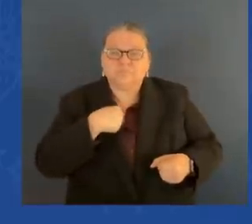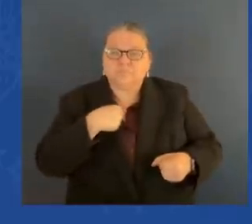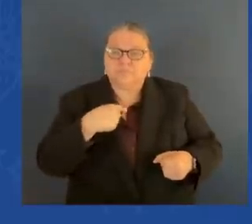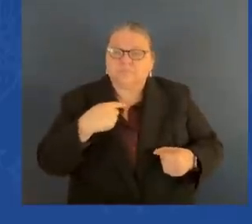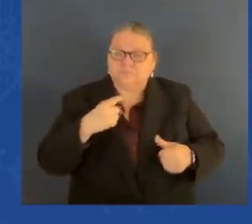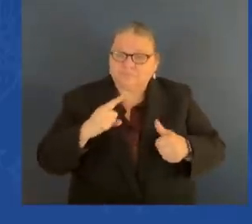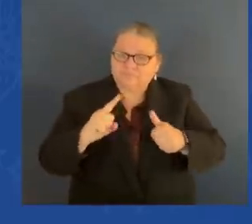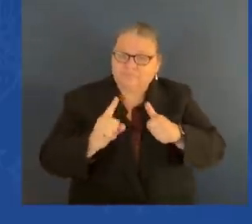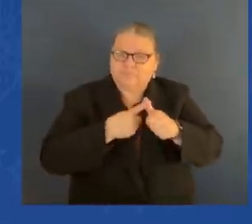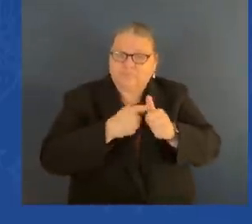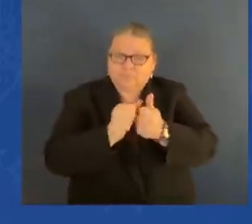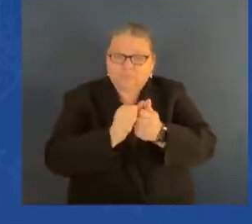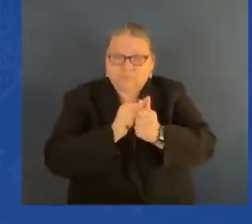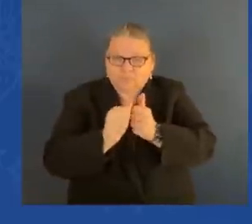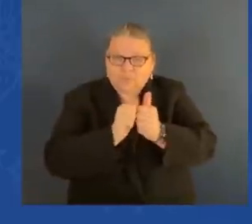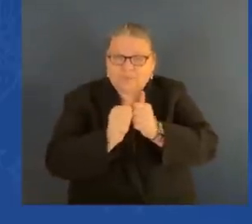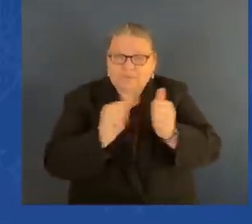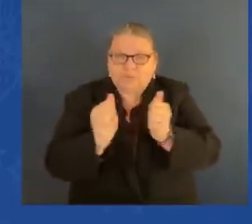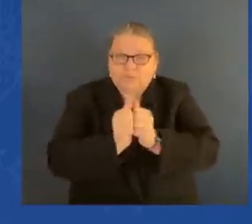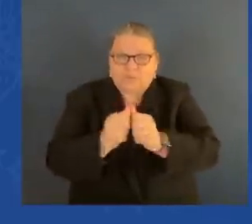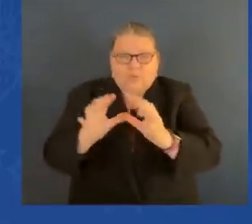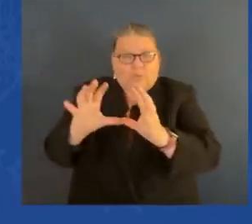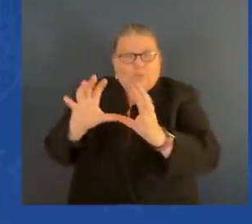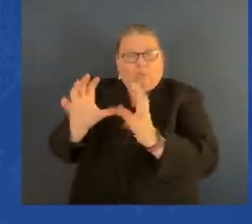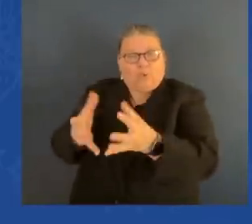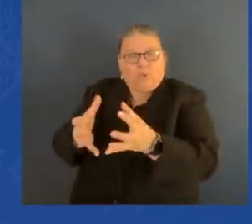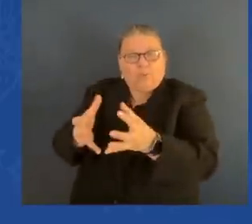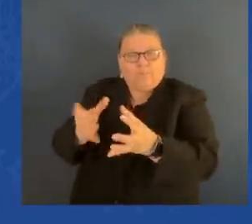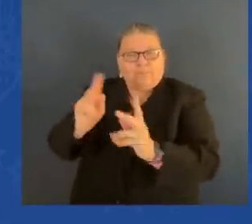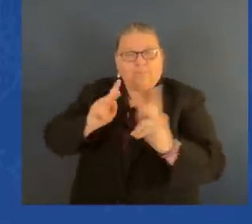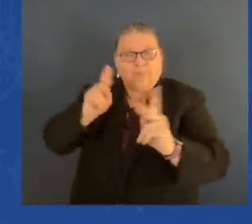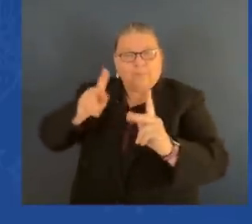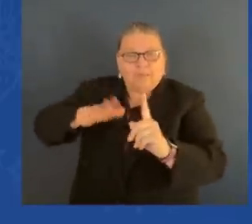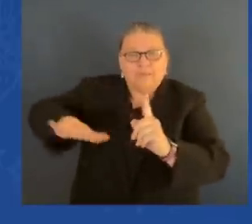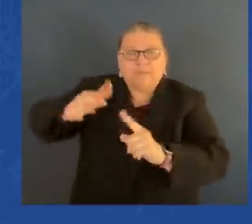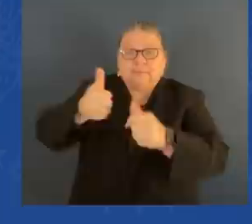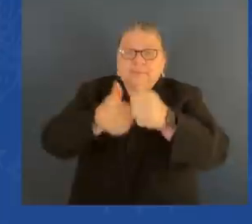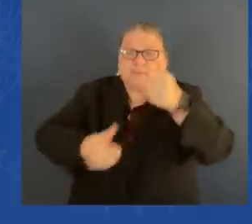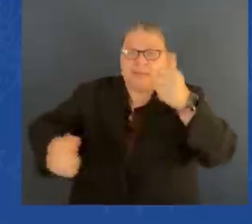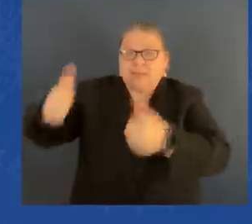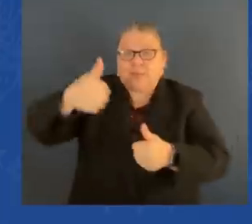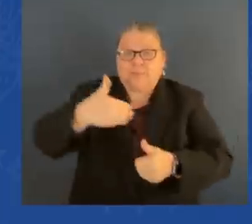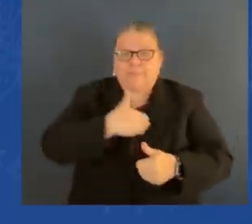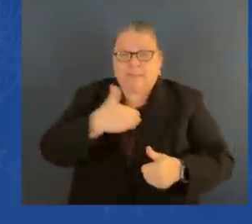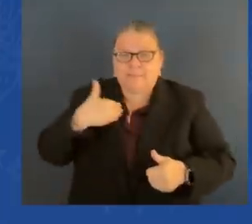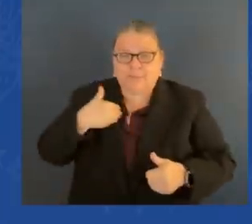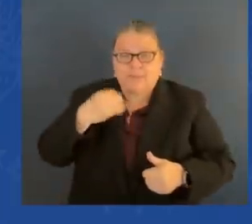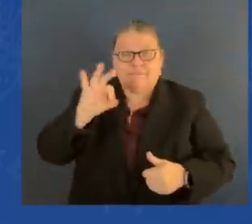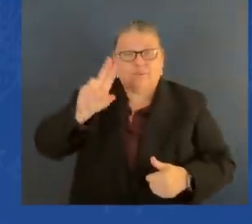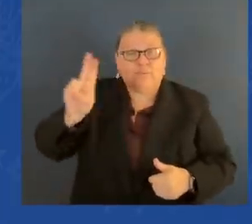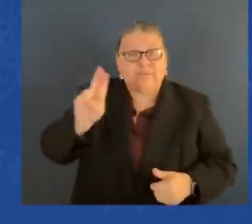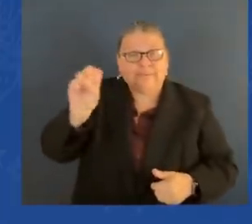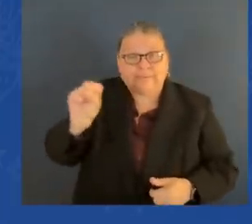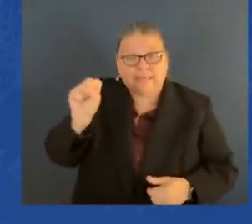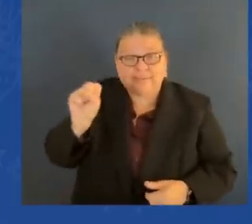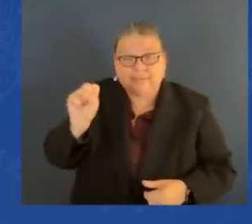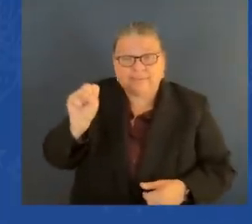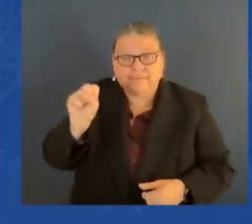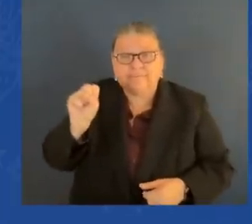group of senior members of the United States of the Delaware Democratic Establishment